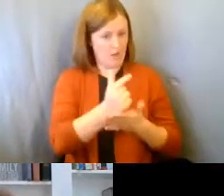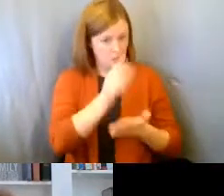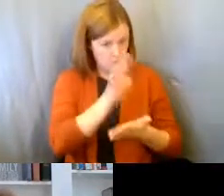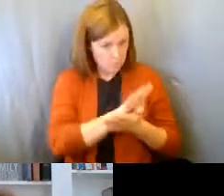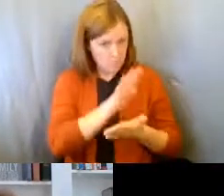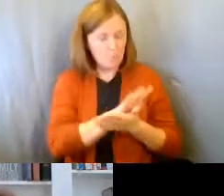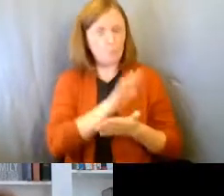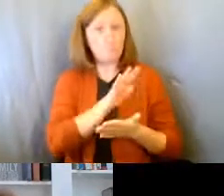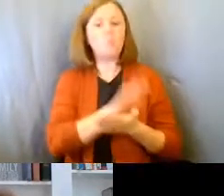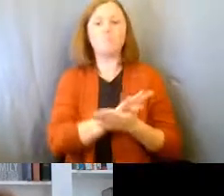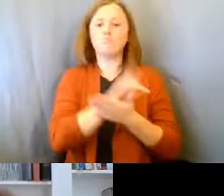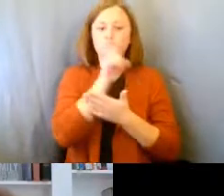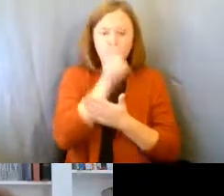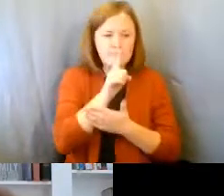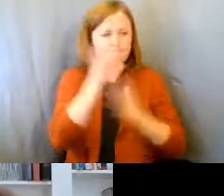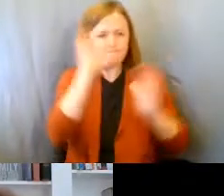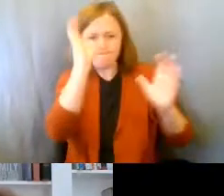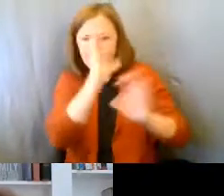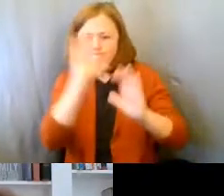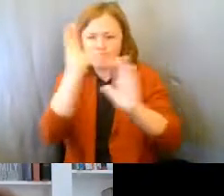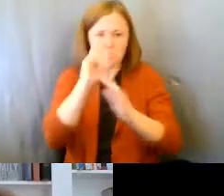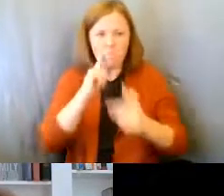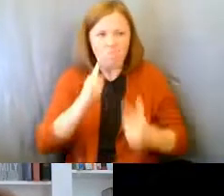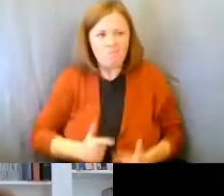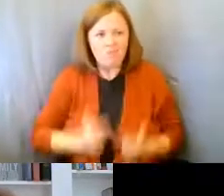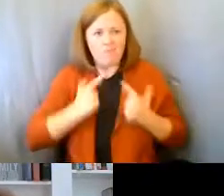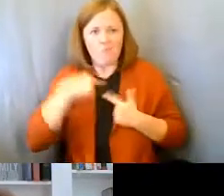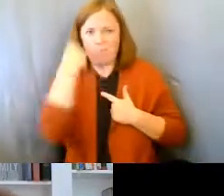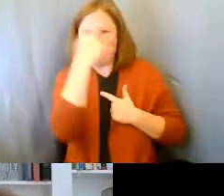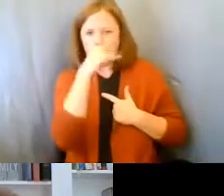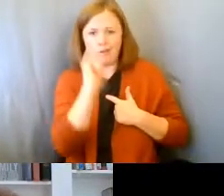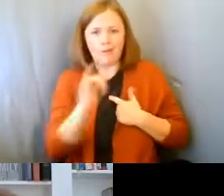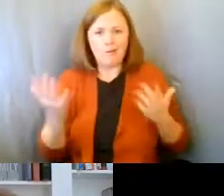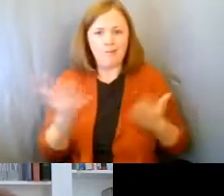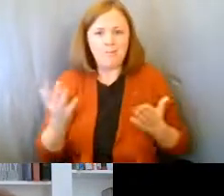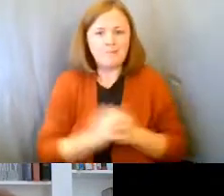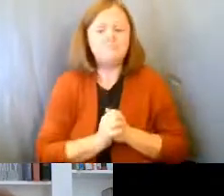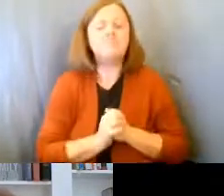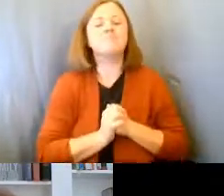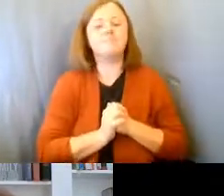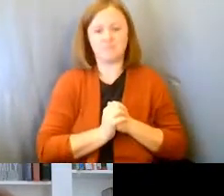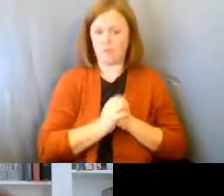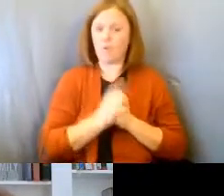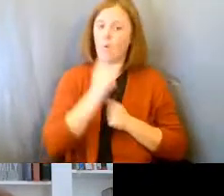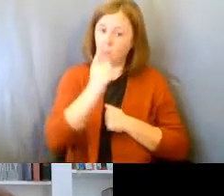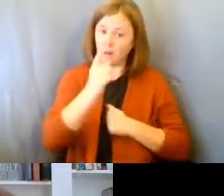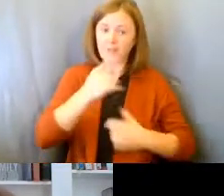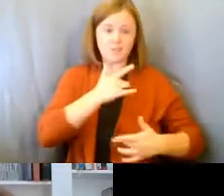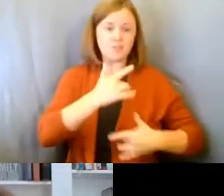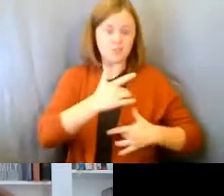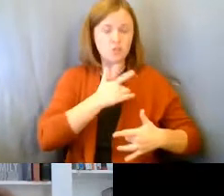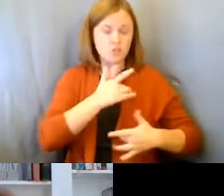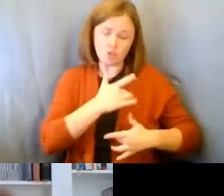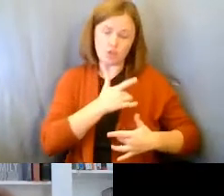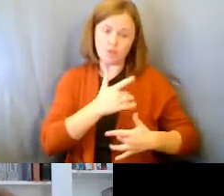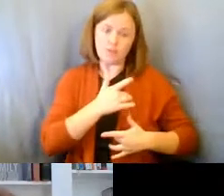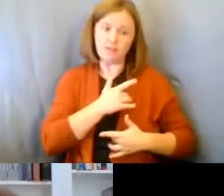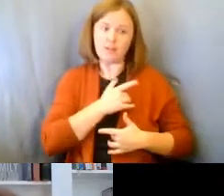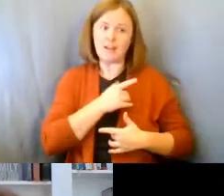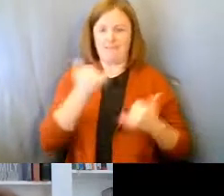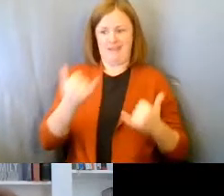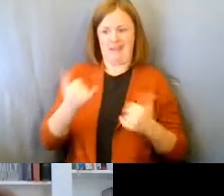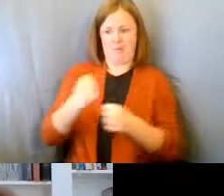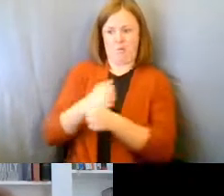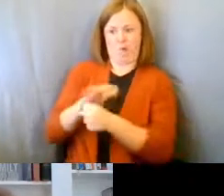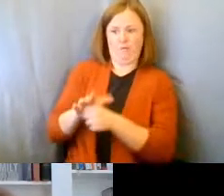was really looking at what's life going to look like, one of the things that was a big concern. And during COVID